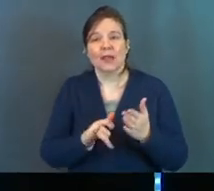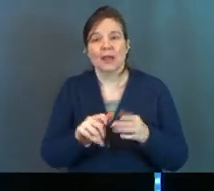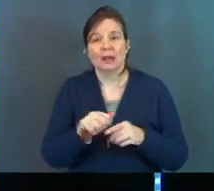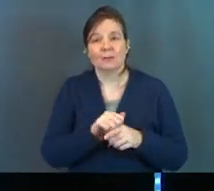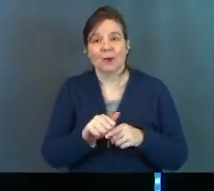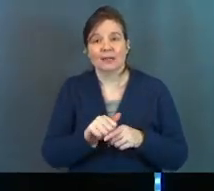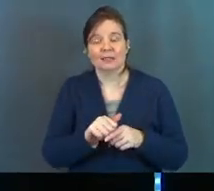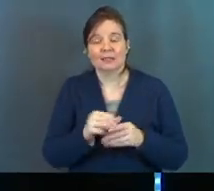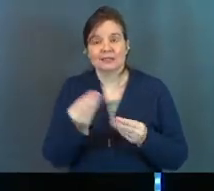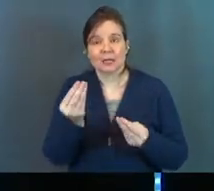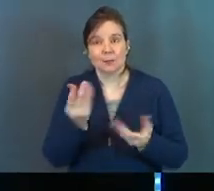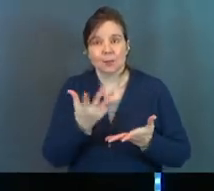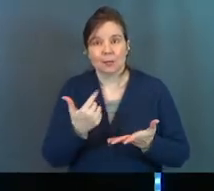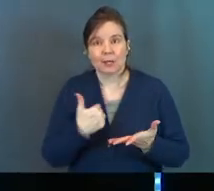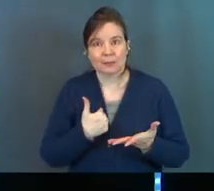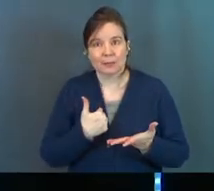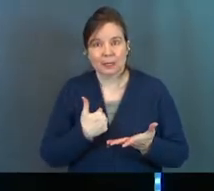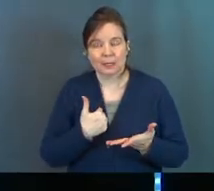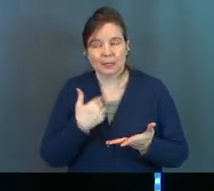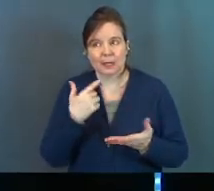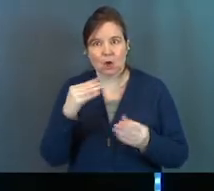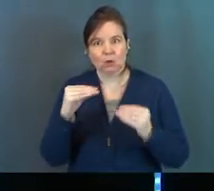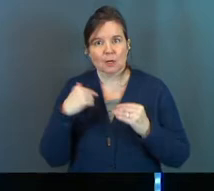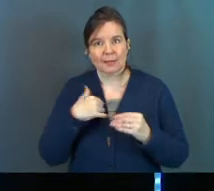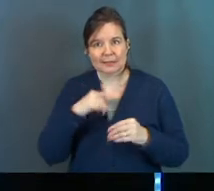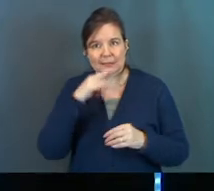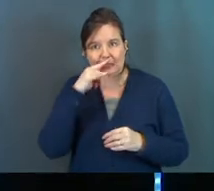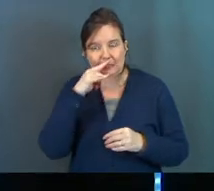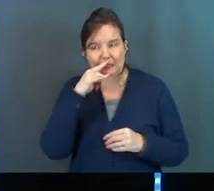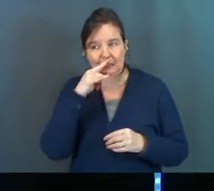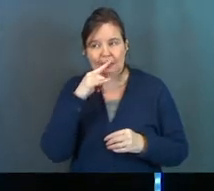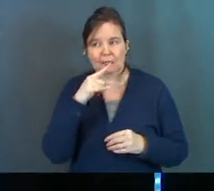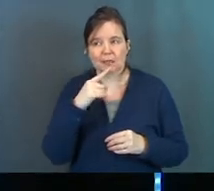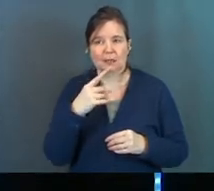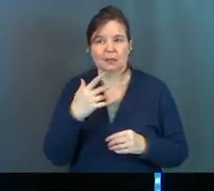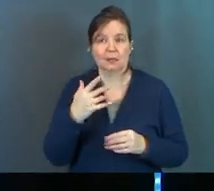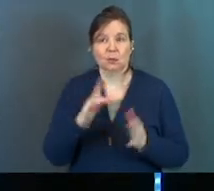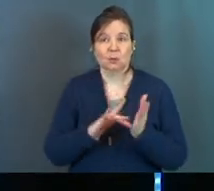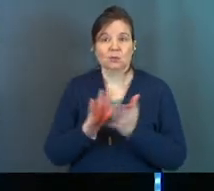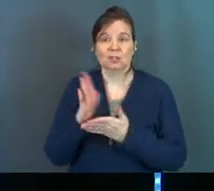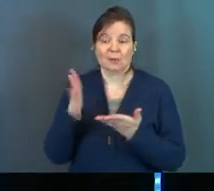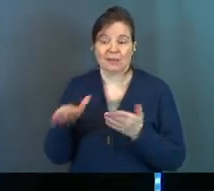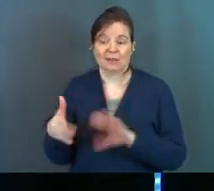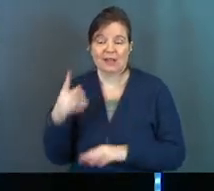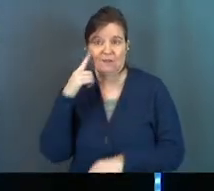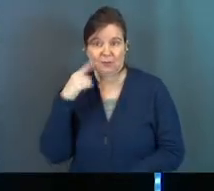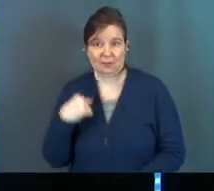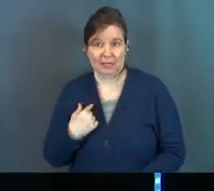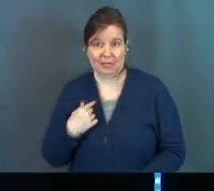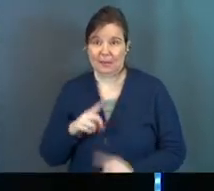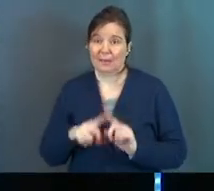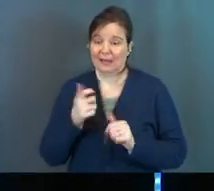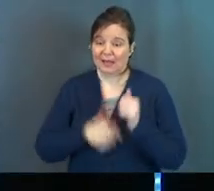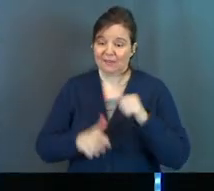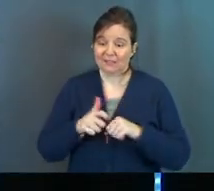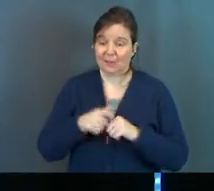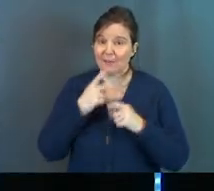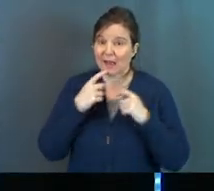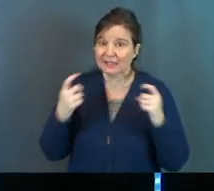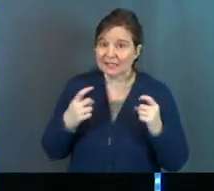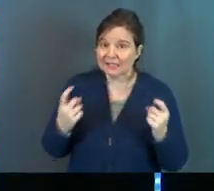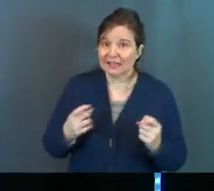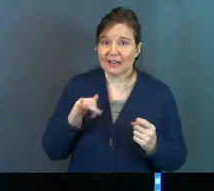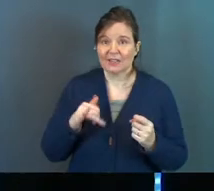practice communicated to me as a kid was that Jesus might have died for me. But every time I